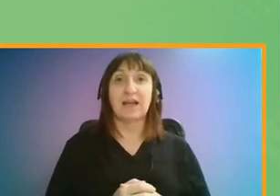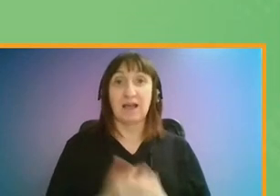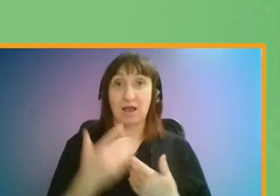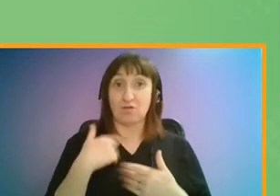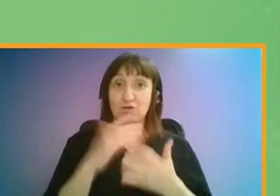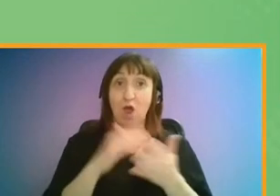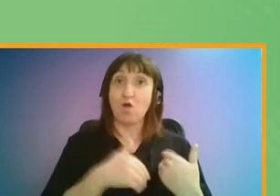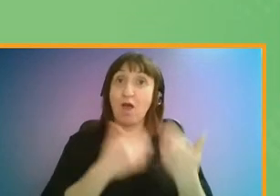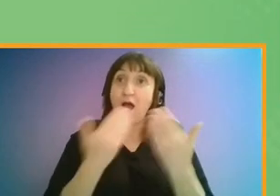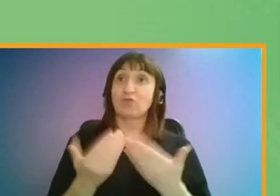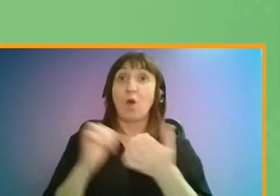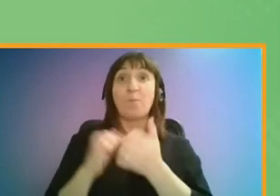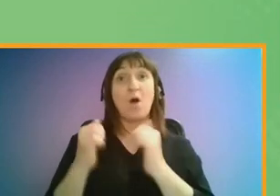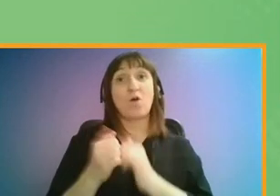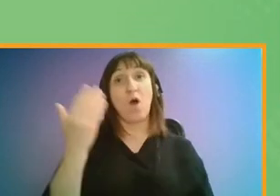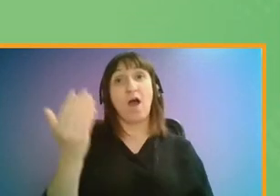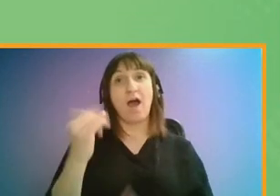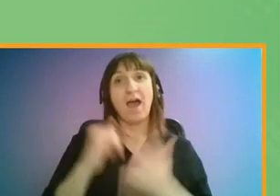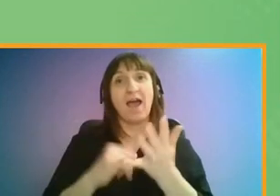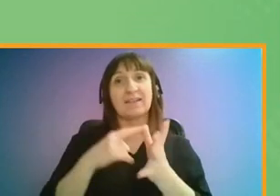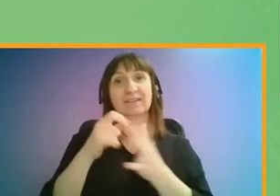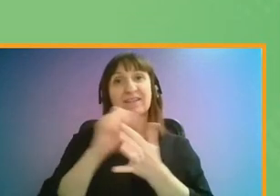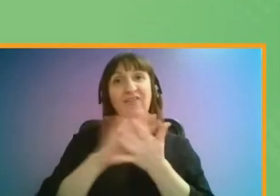I'm going to hand over to my colleague, Sophia.